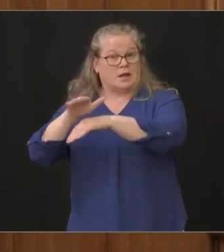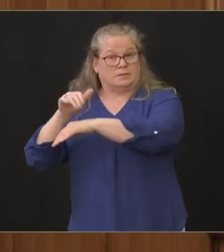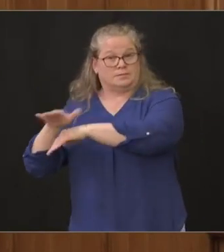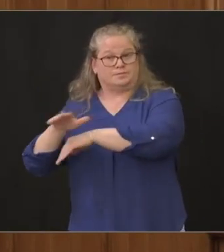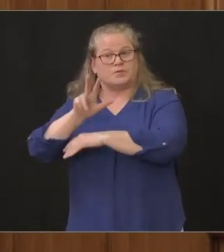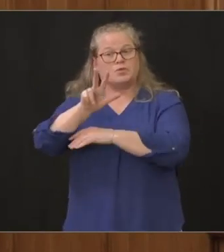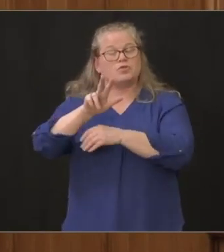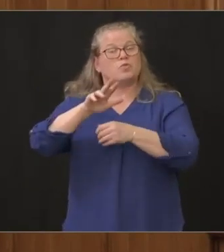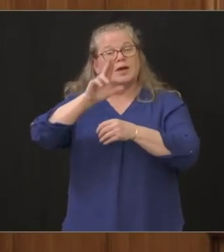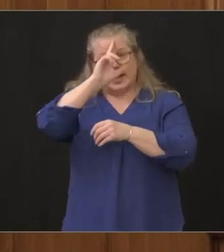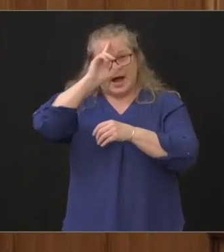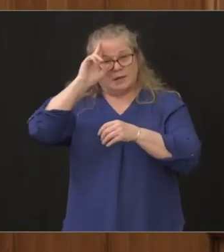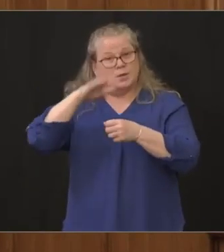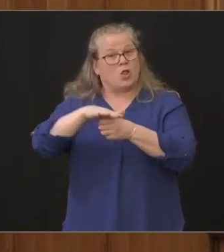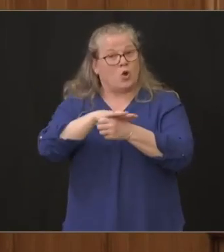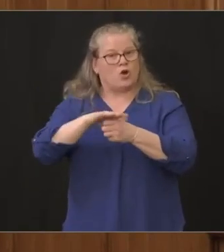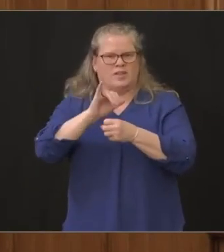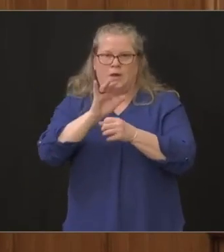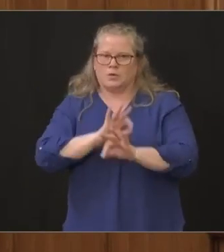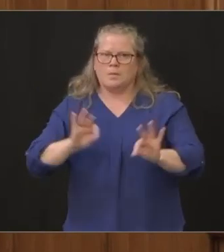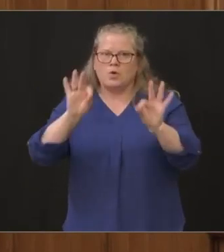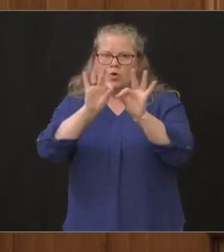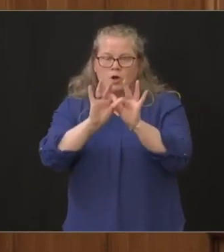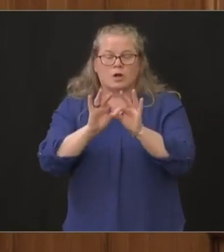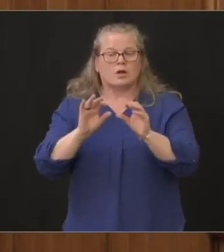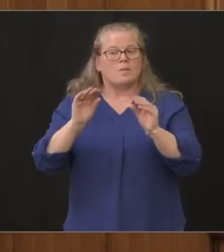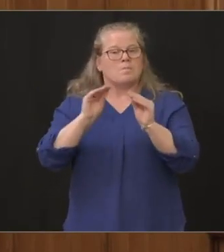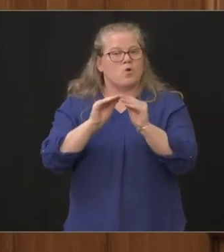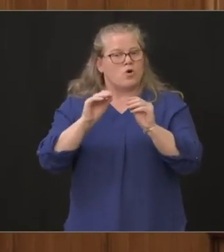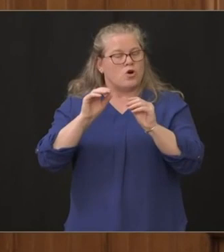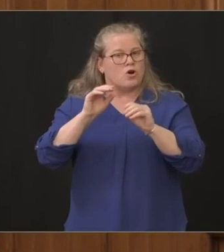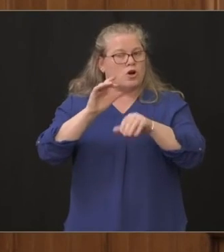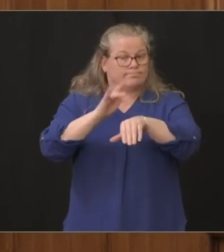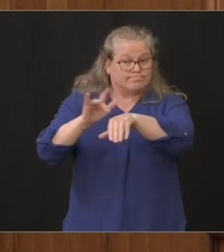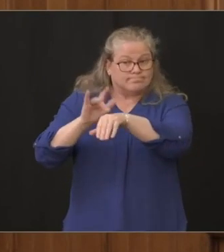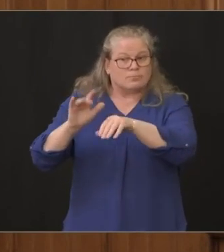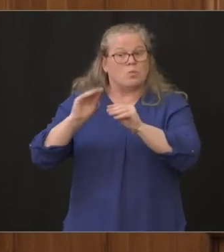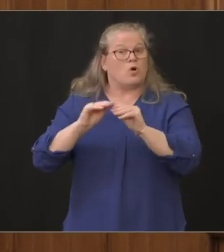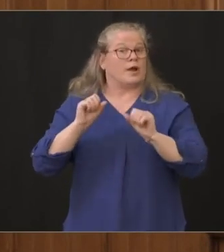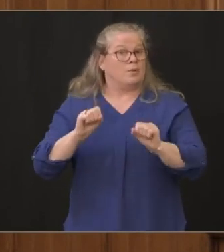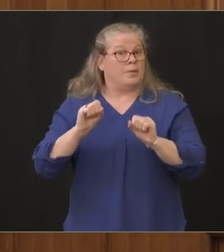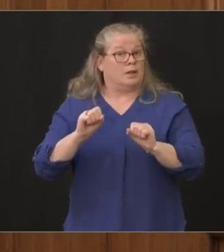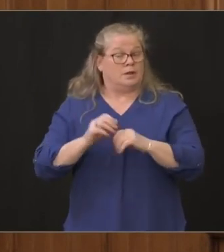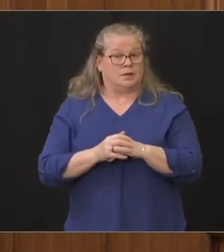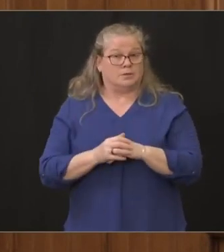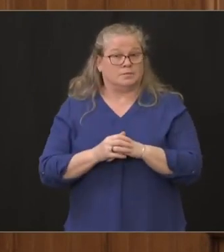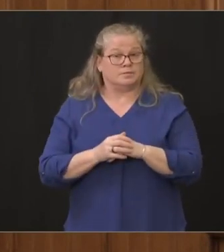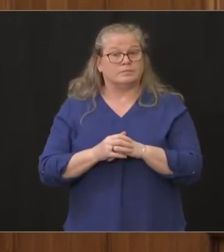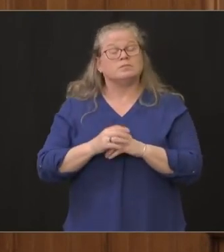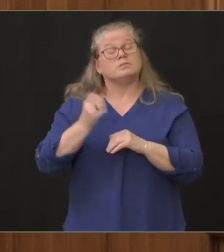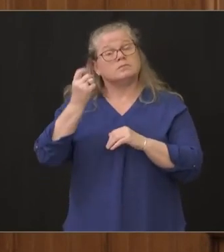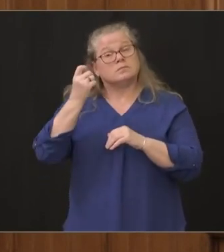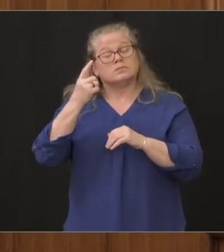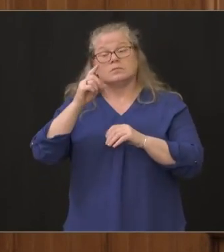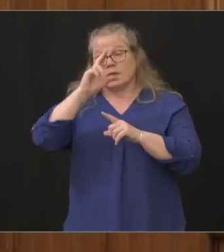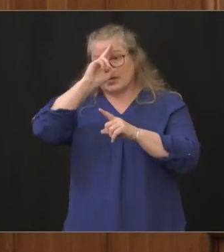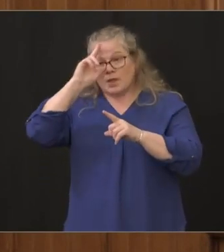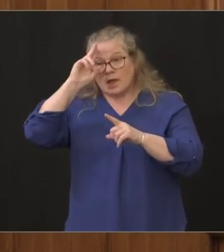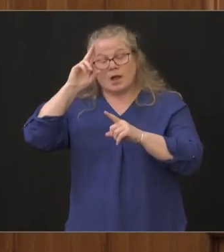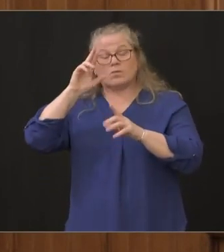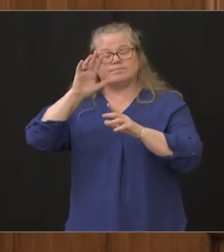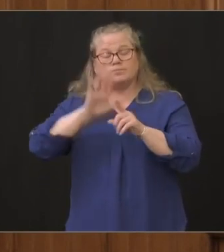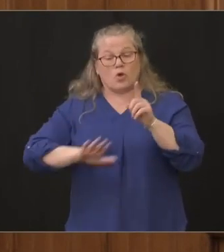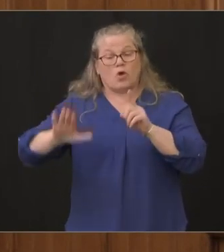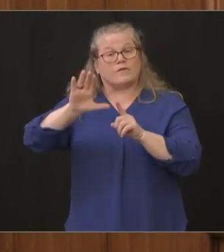which i think is important it gives us more readiness and more capability uh but we're also taking across connecticut all the health systems are taking different actions